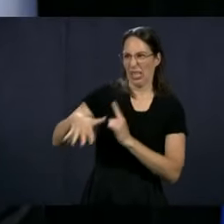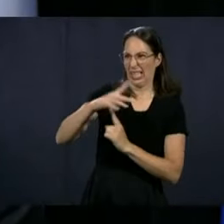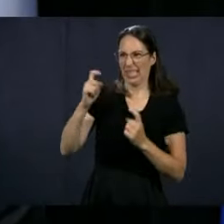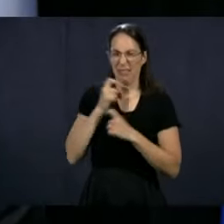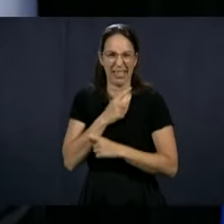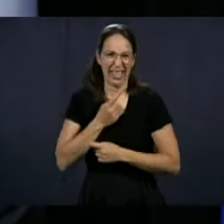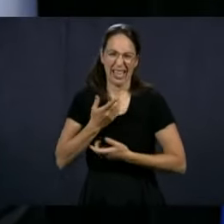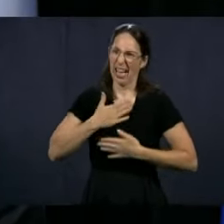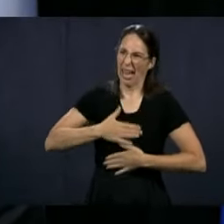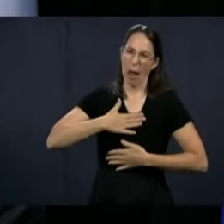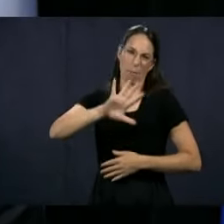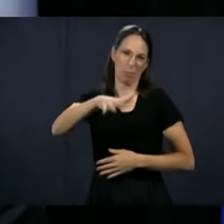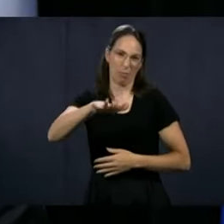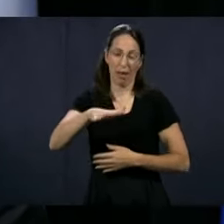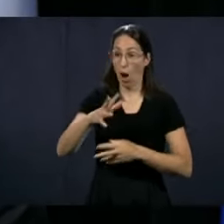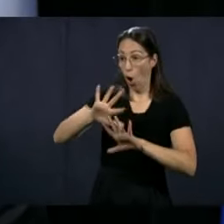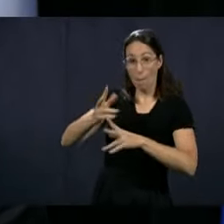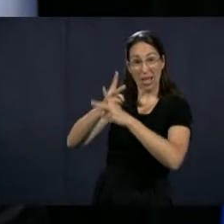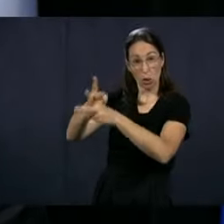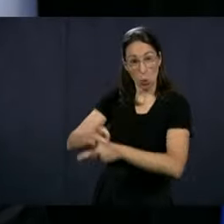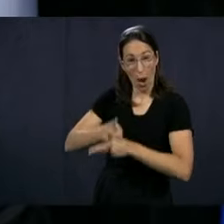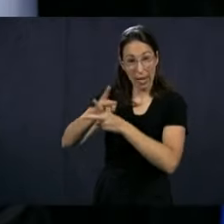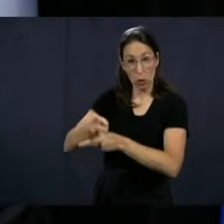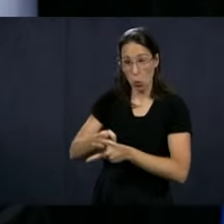as much time with the patients.